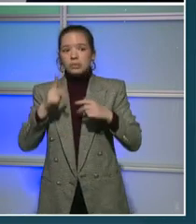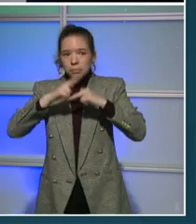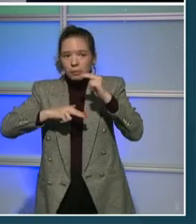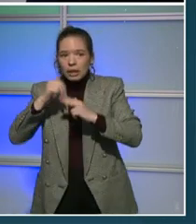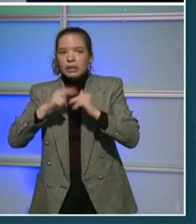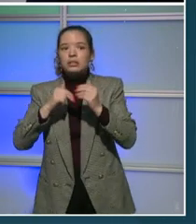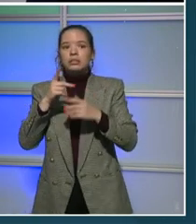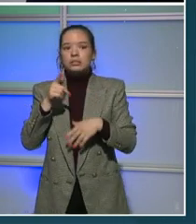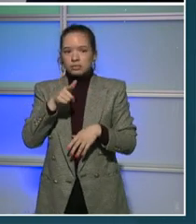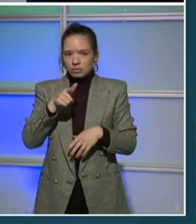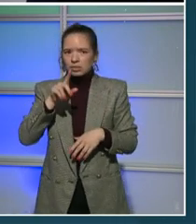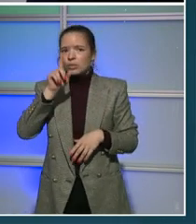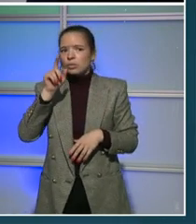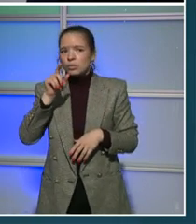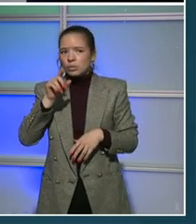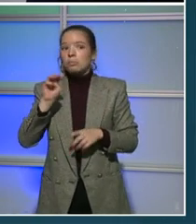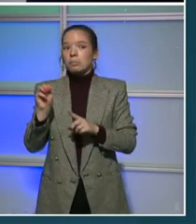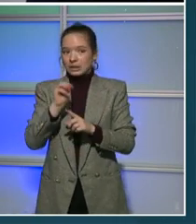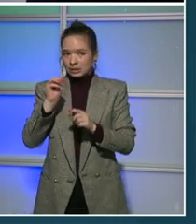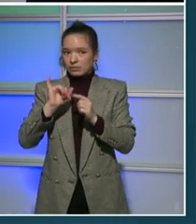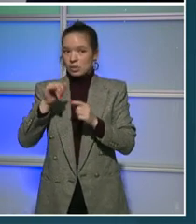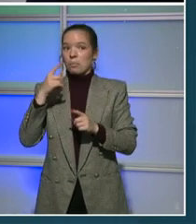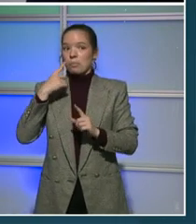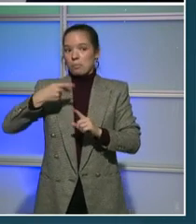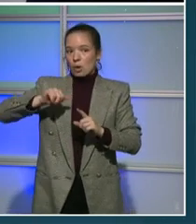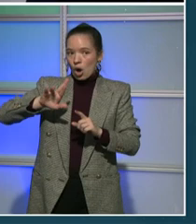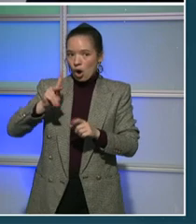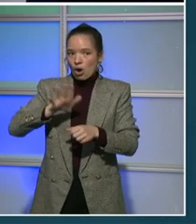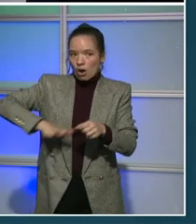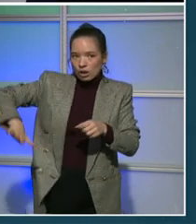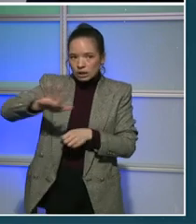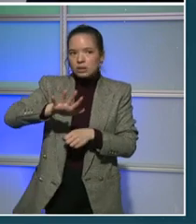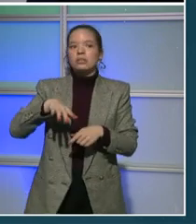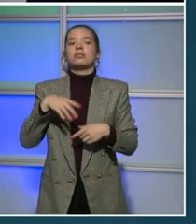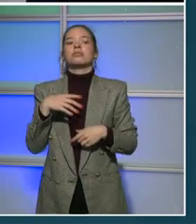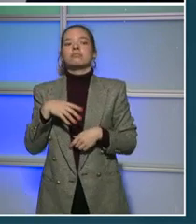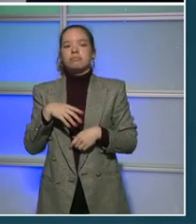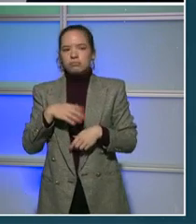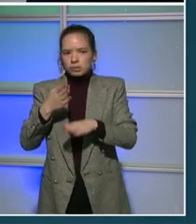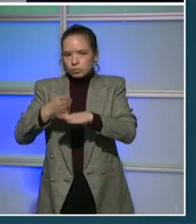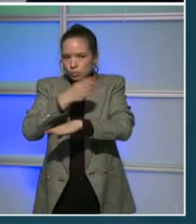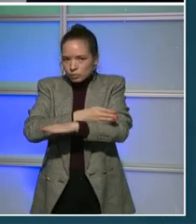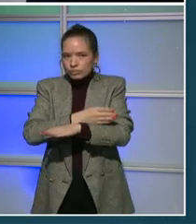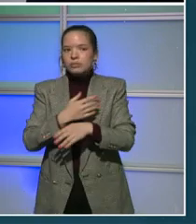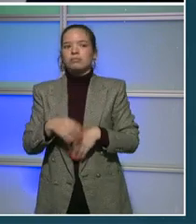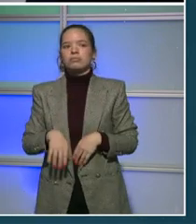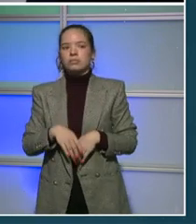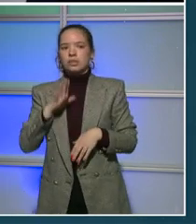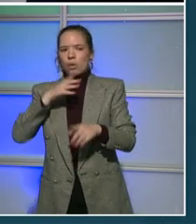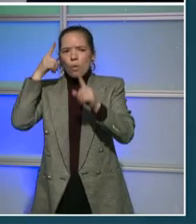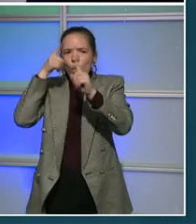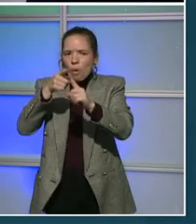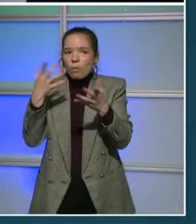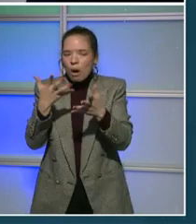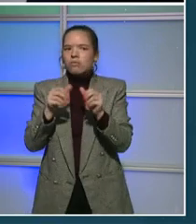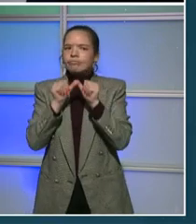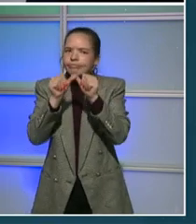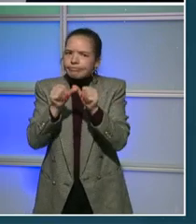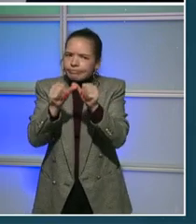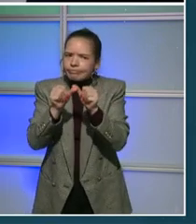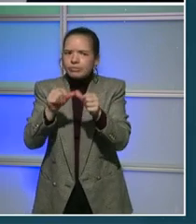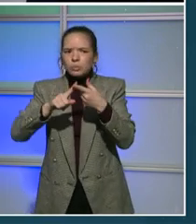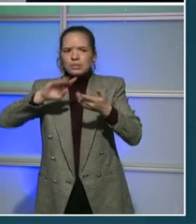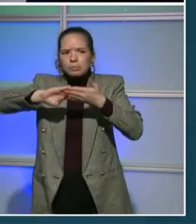playgrounds, rec centers, and libraries. In housing, keeping our city affordable is our top priority. We invested 400